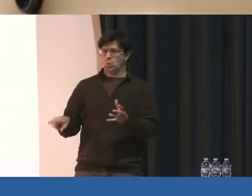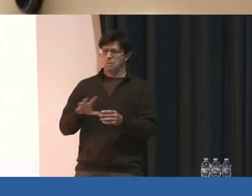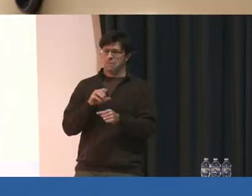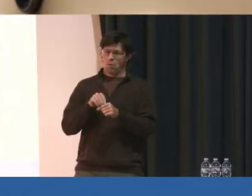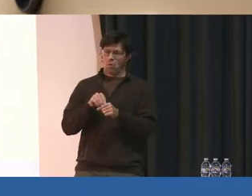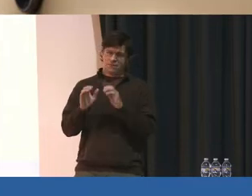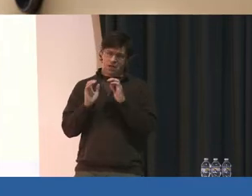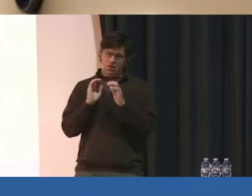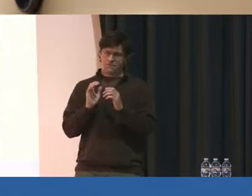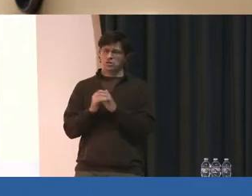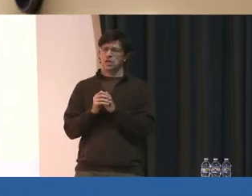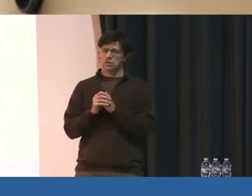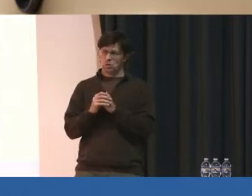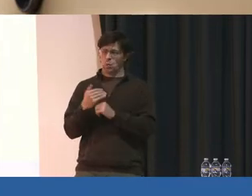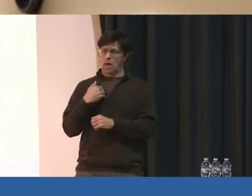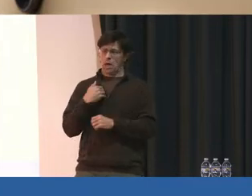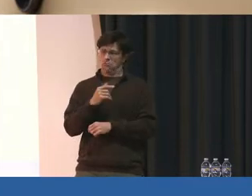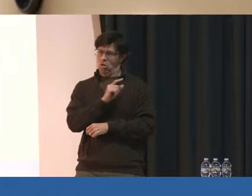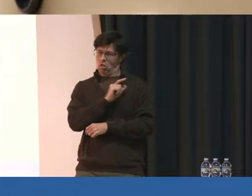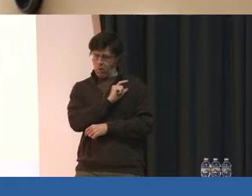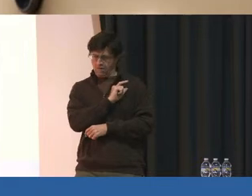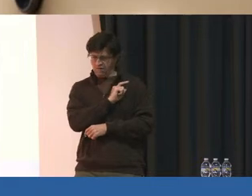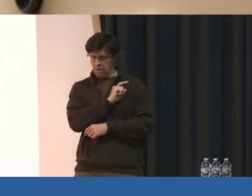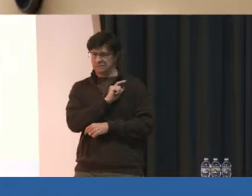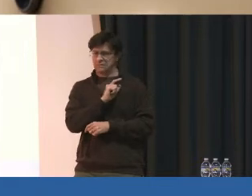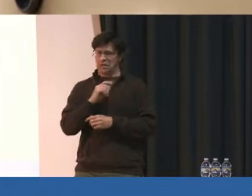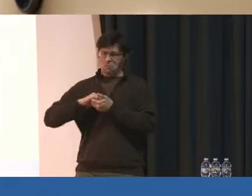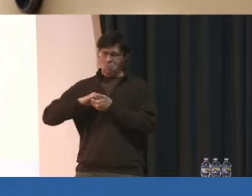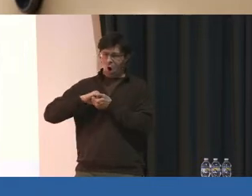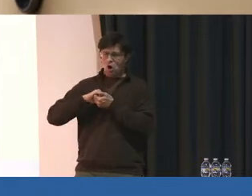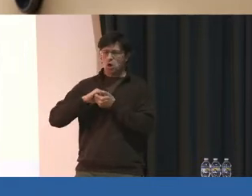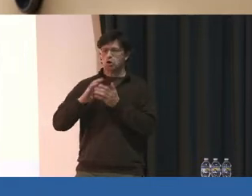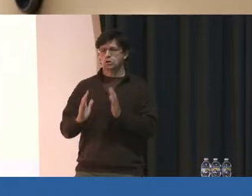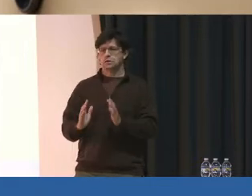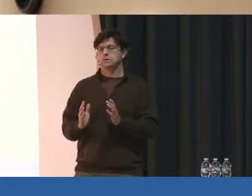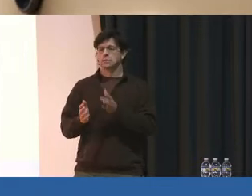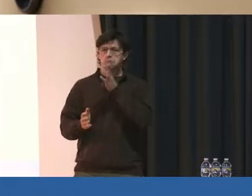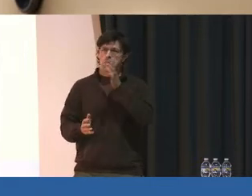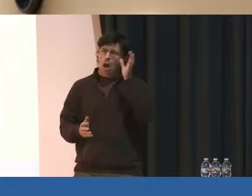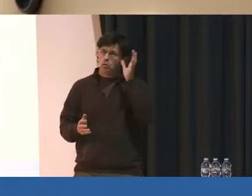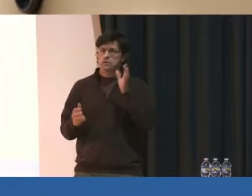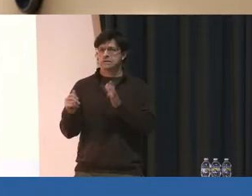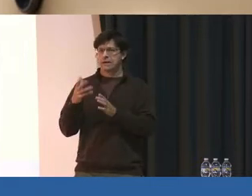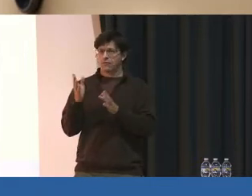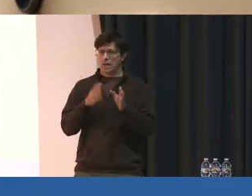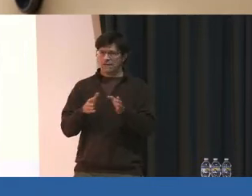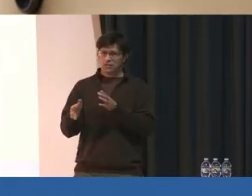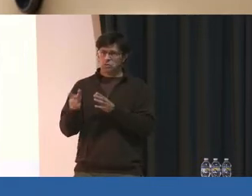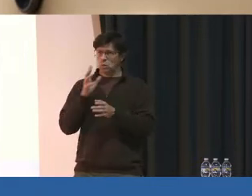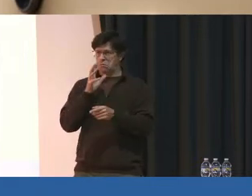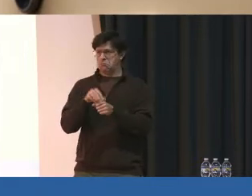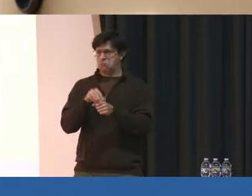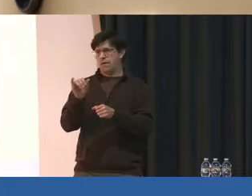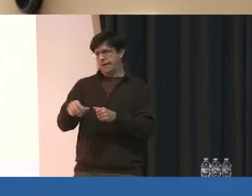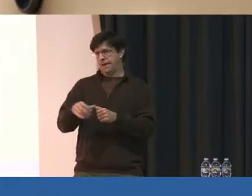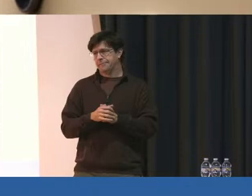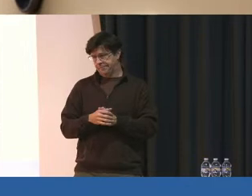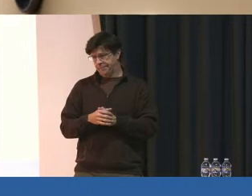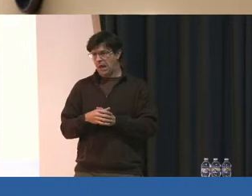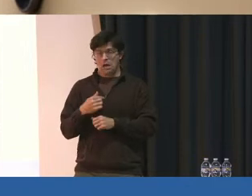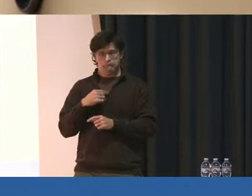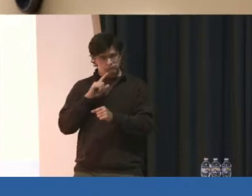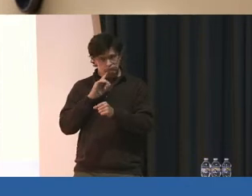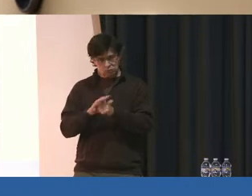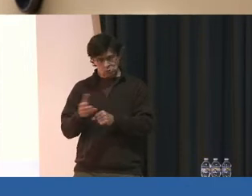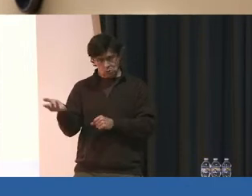conversation. We had law enforcement partners. We had parents, several individuals that were a part of that. And I can assure